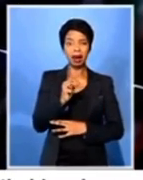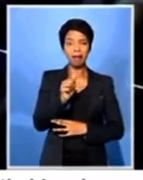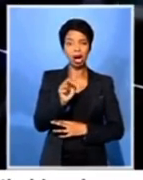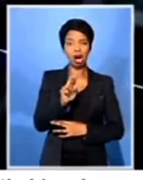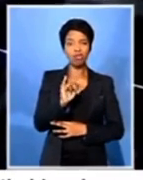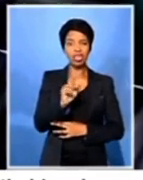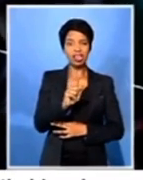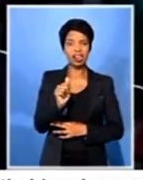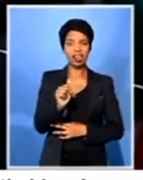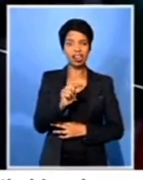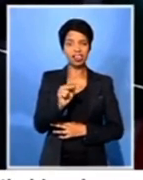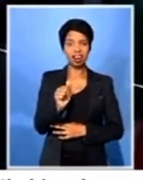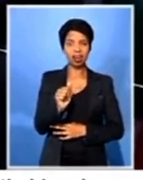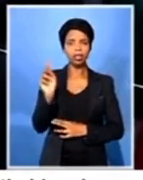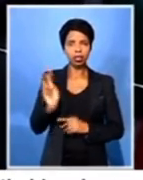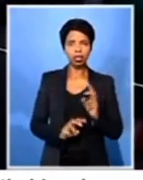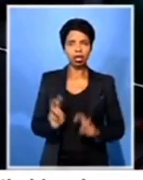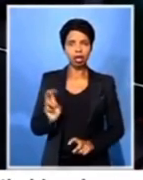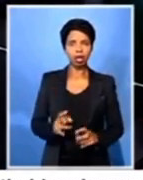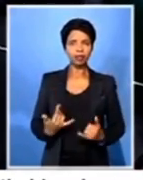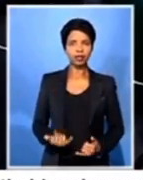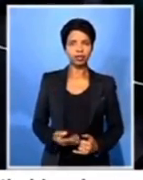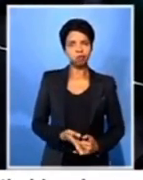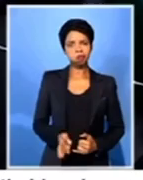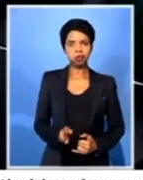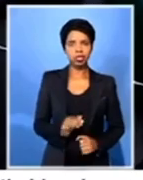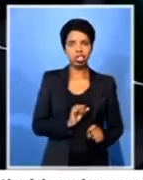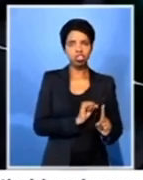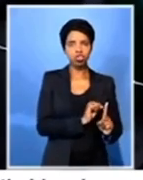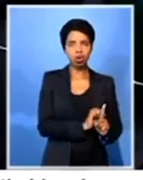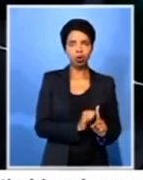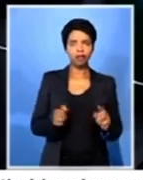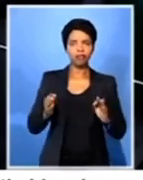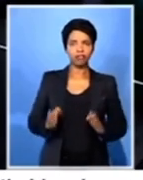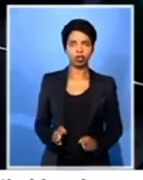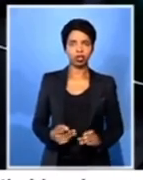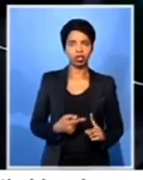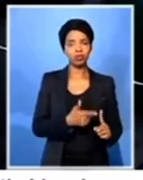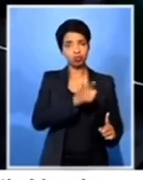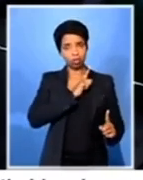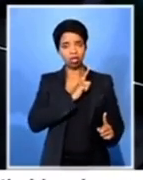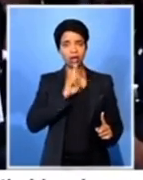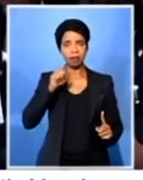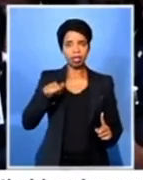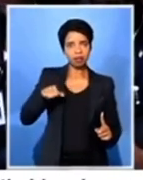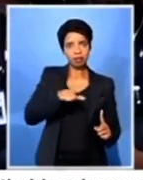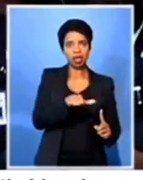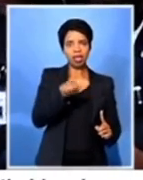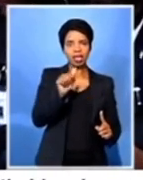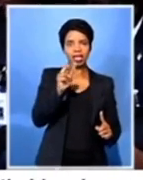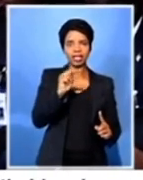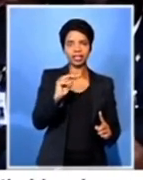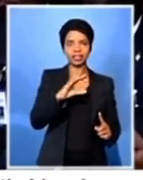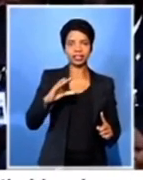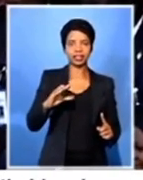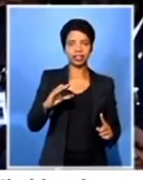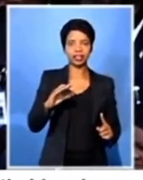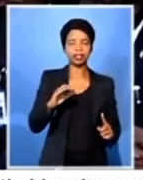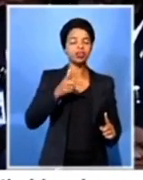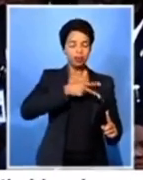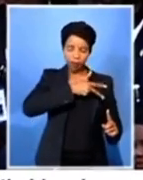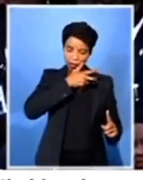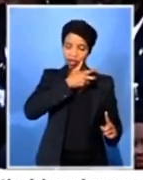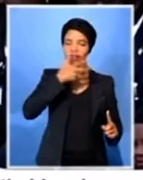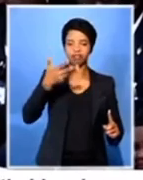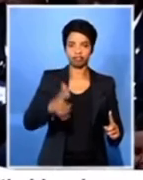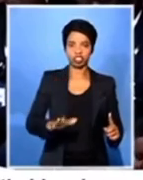you said to us we must come back to the ANC. We had you. But which ANC do we go